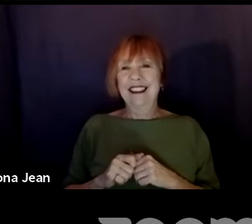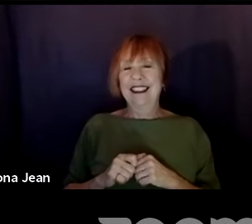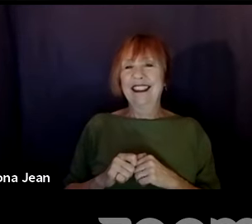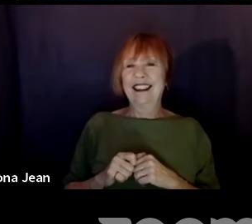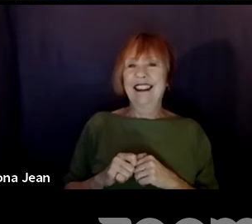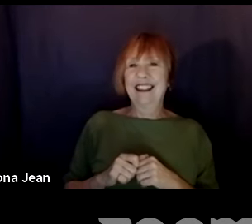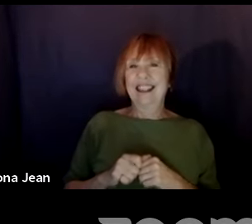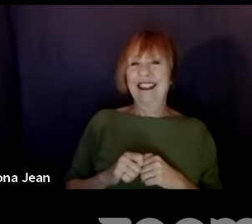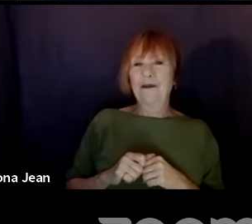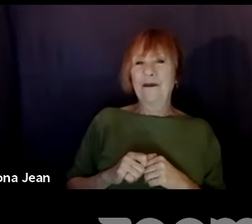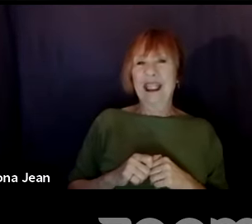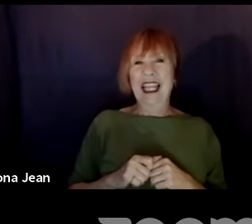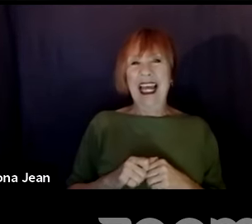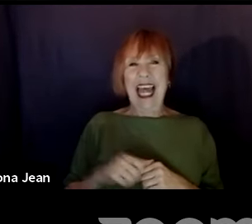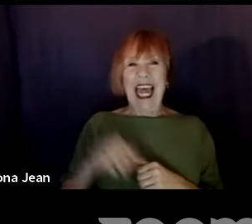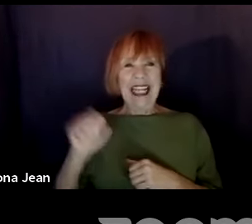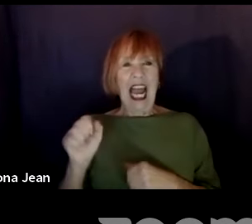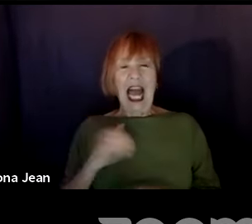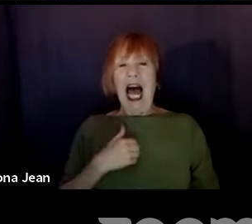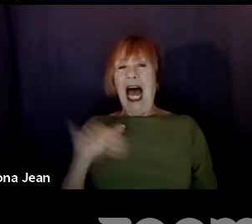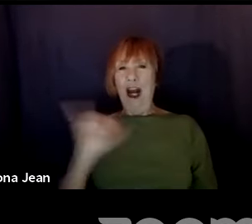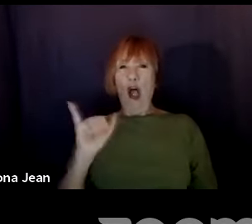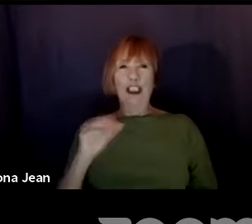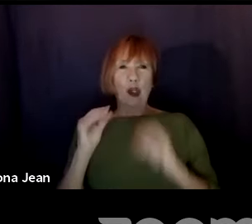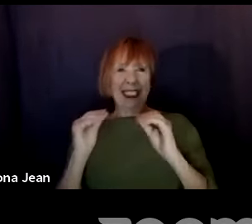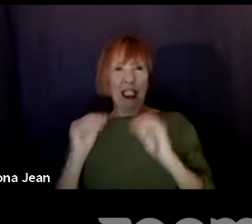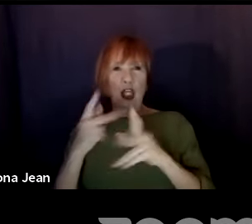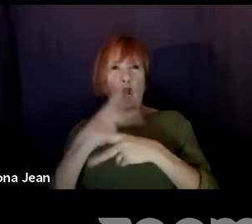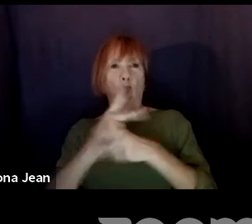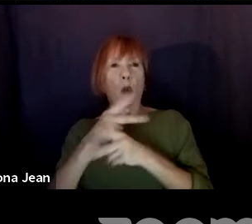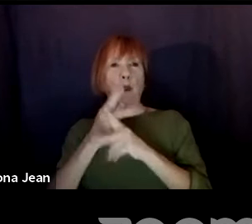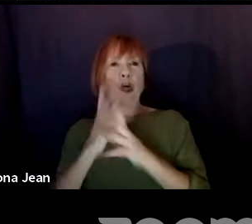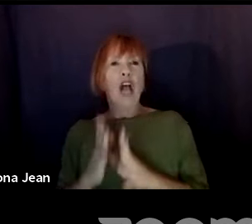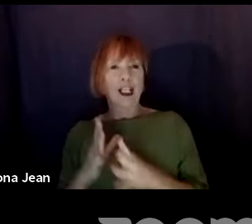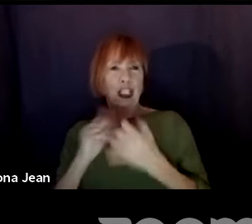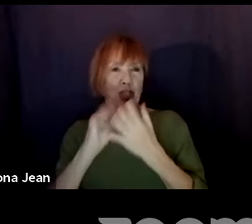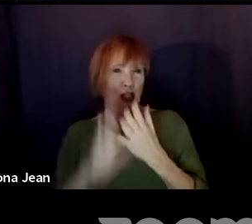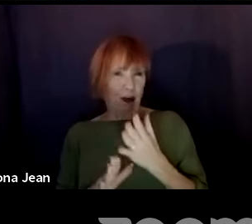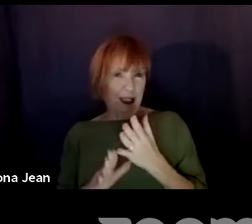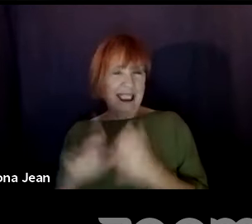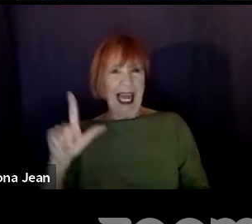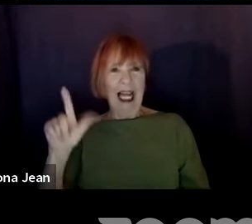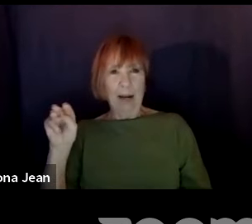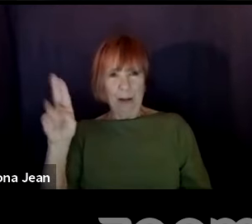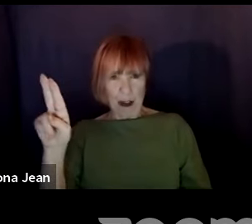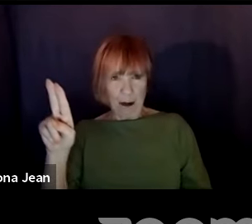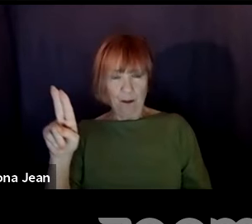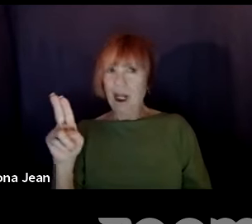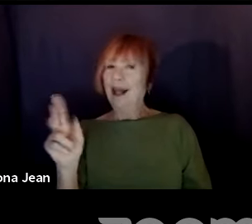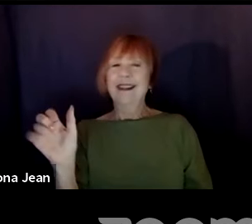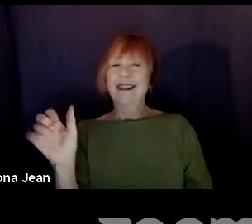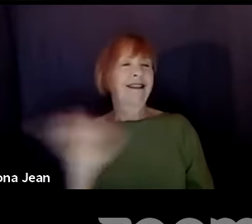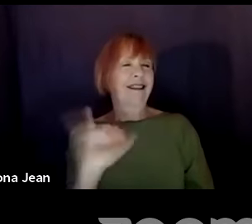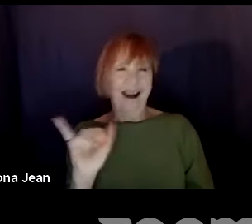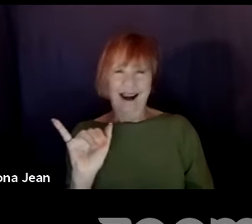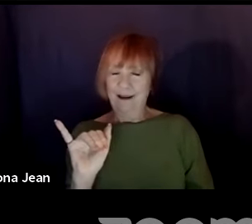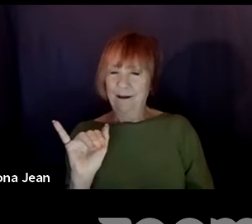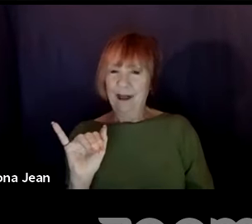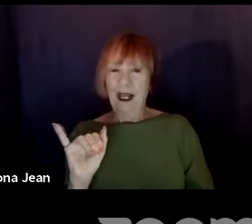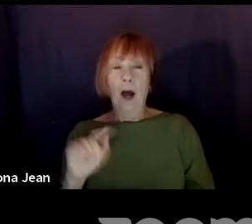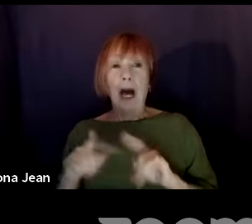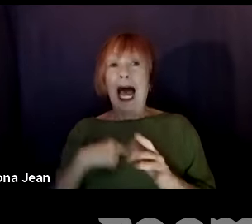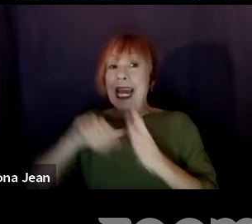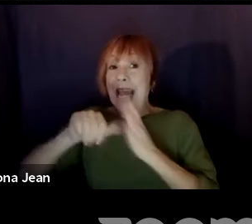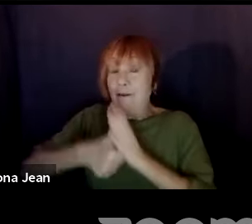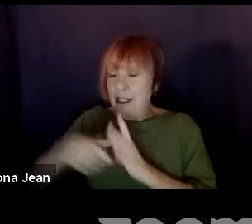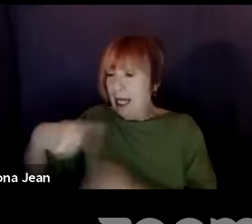Yeah. I was gonna say, um, I also teach production students at LMU, and it's the exact same thing, but one of the things that I emphasize to them is